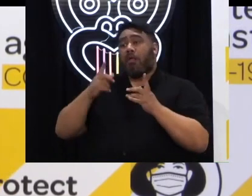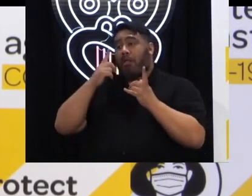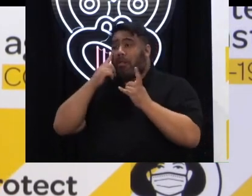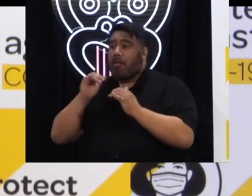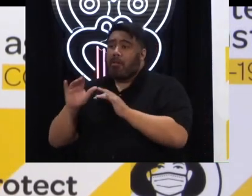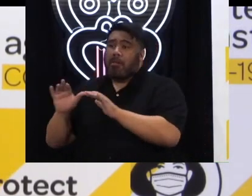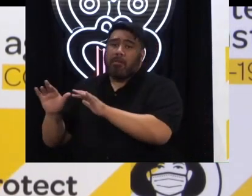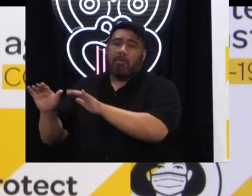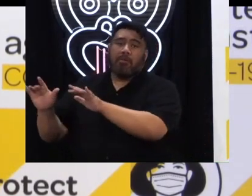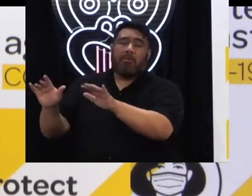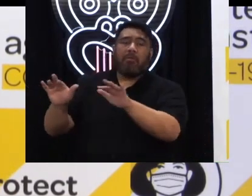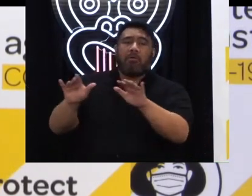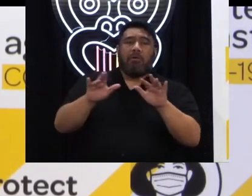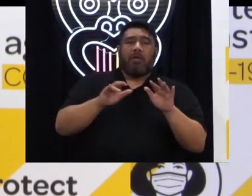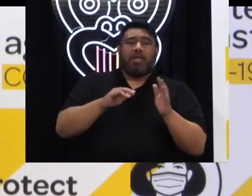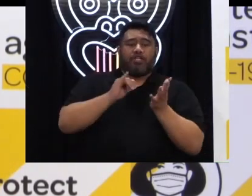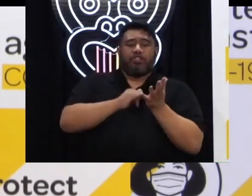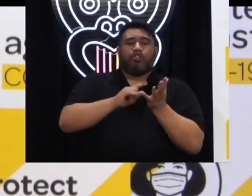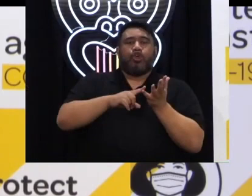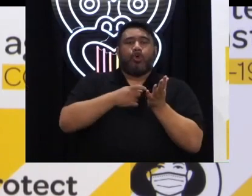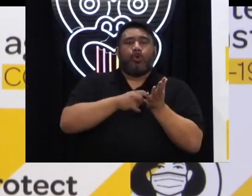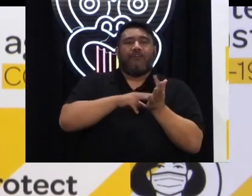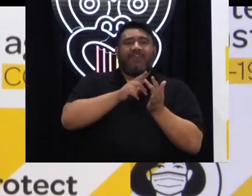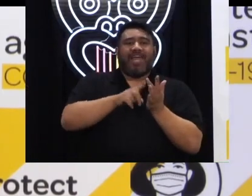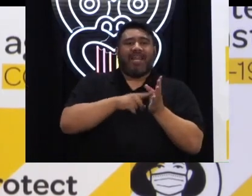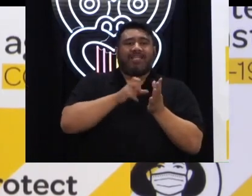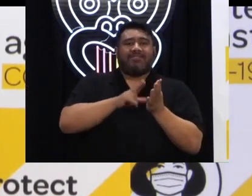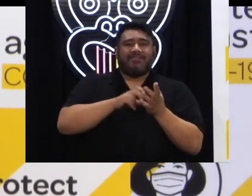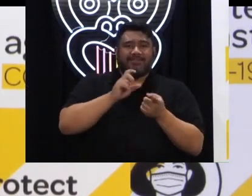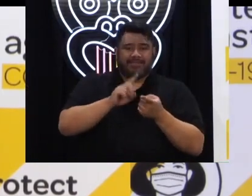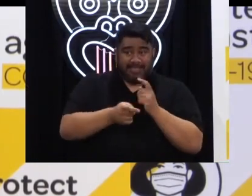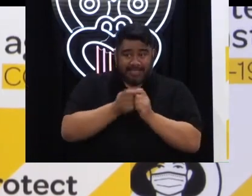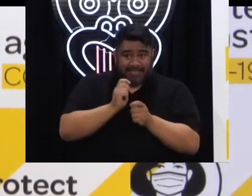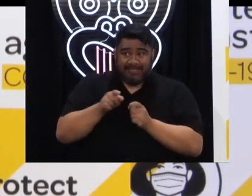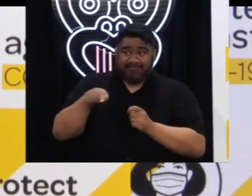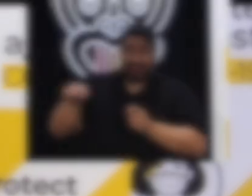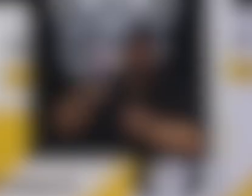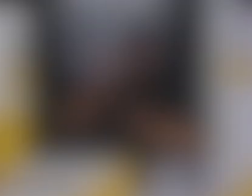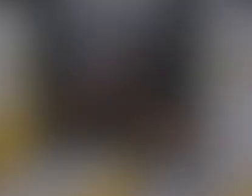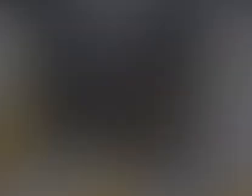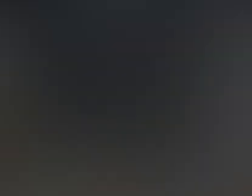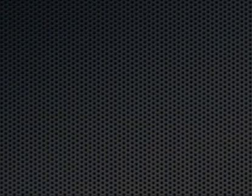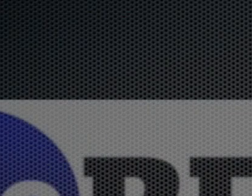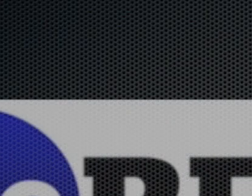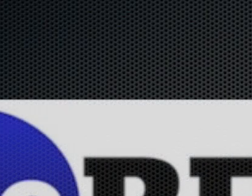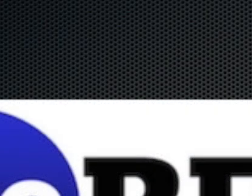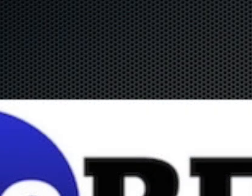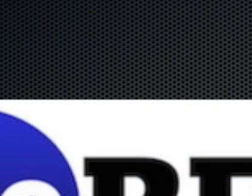suburbs where there's been focus testing hasn't thrown up additional cases as yet.